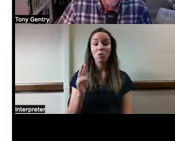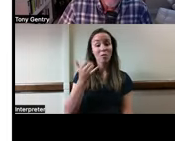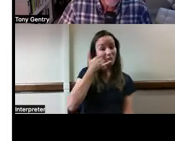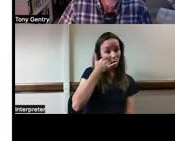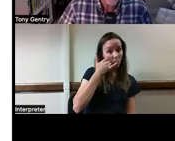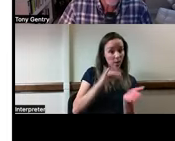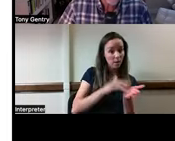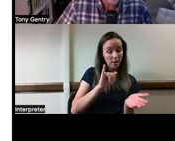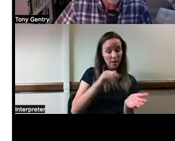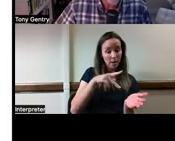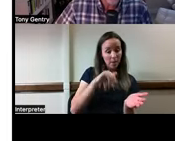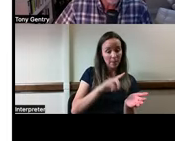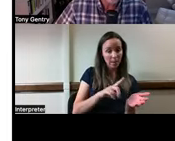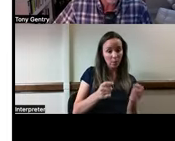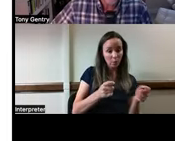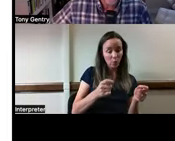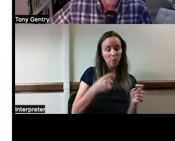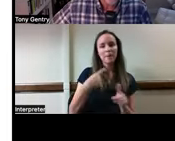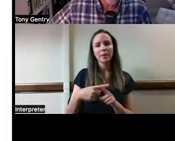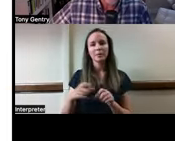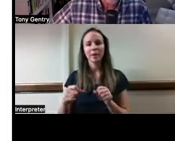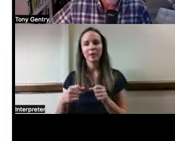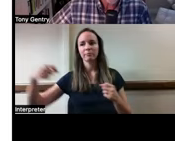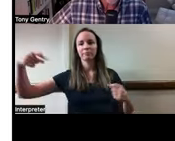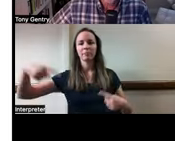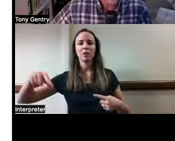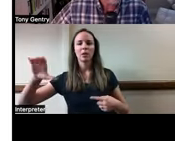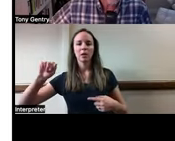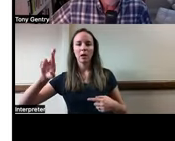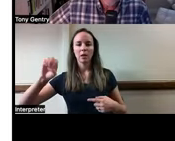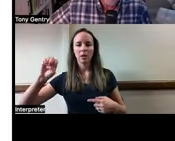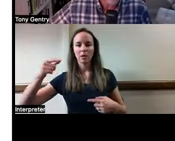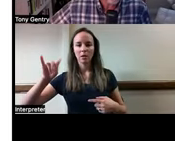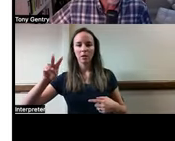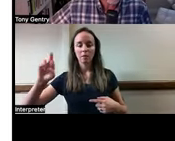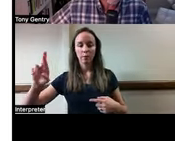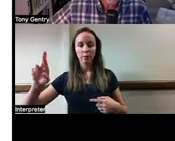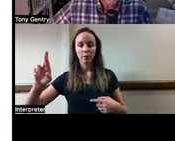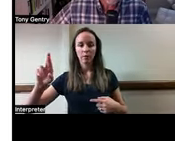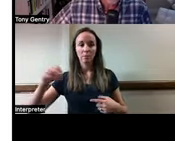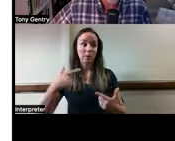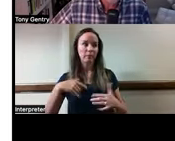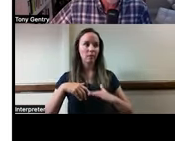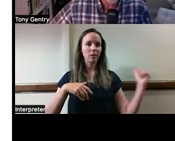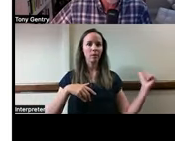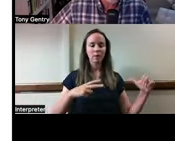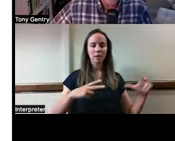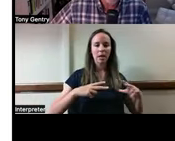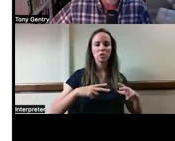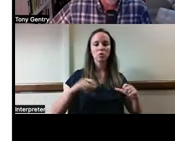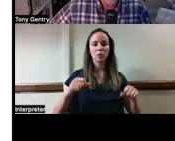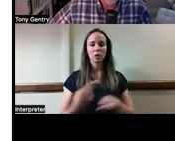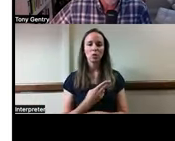iPad at home but by a remote caregiver at home or when you're going away for vacation using your